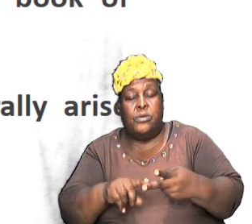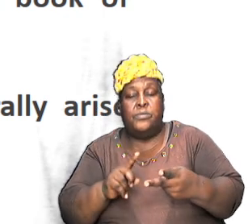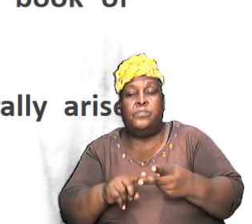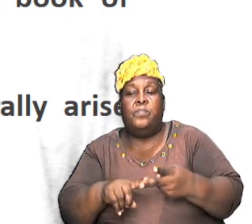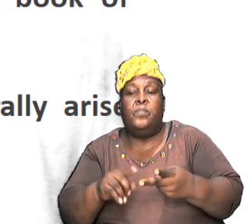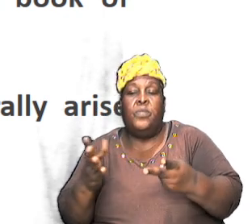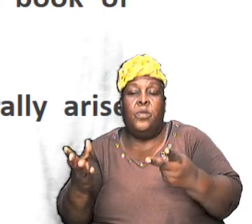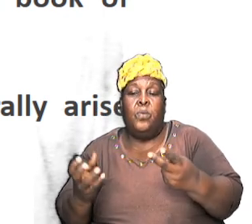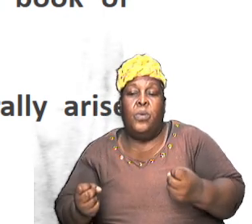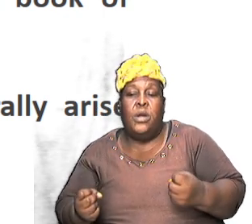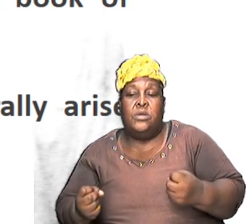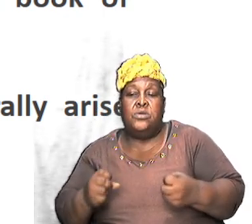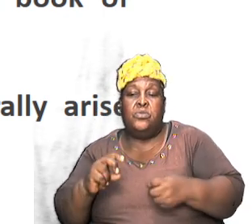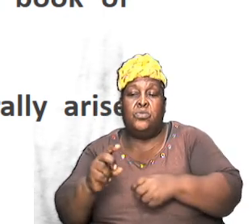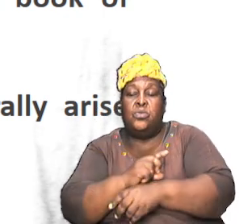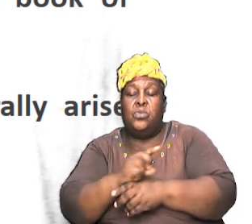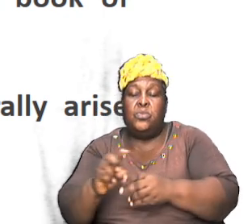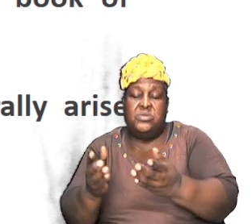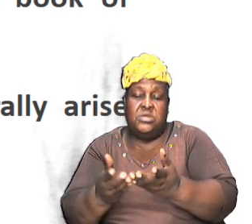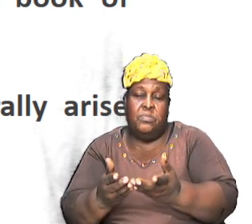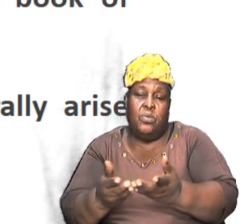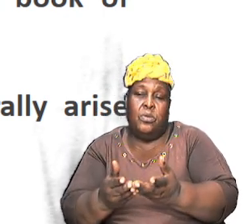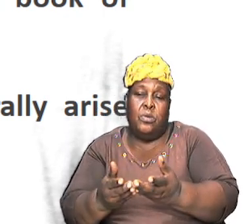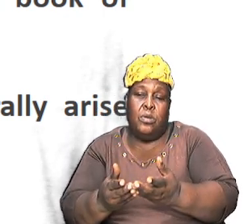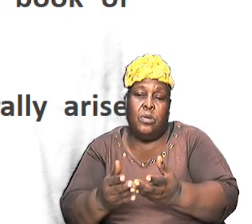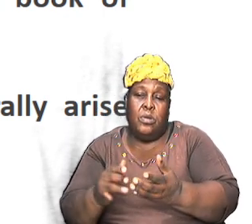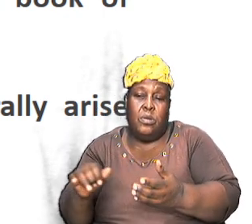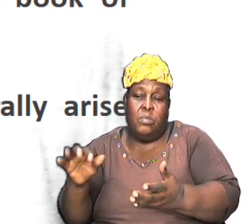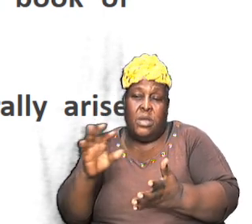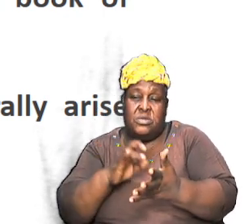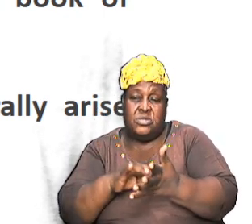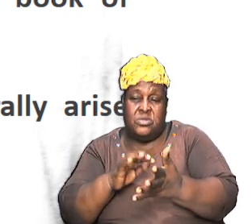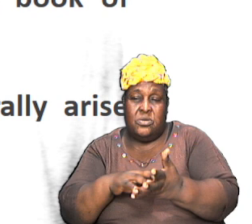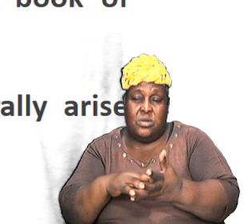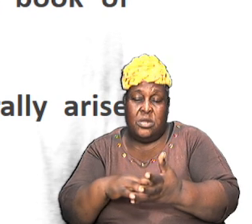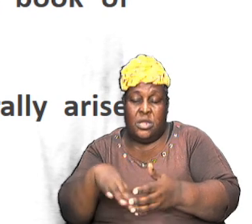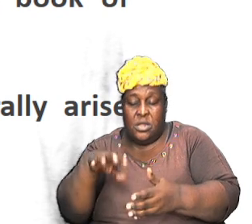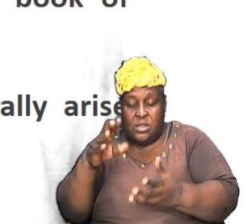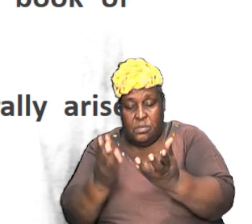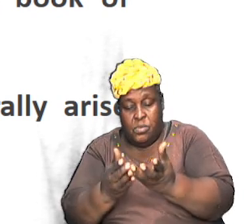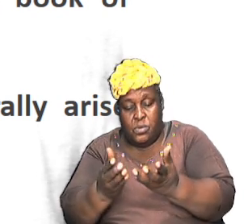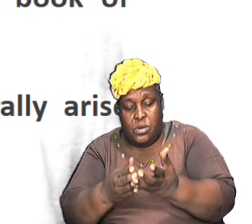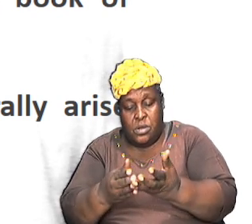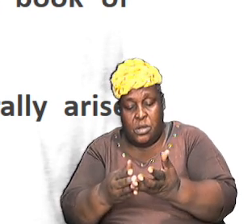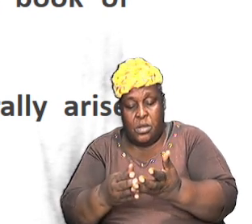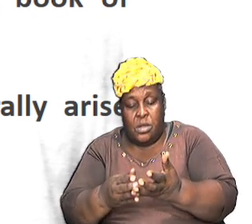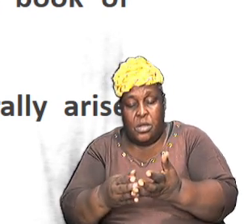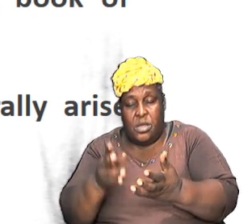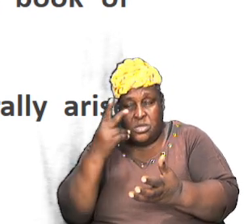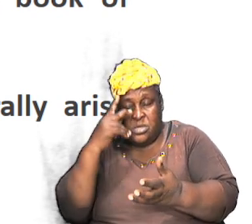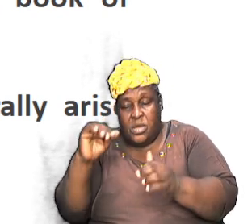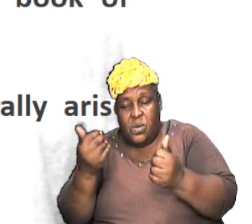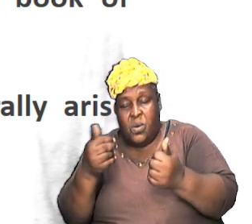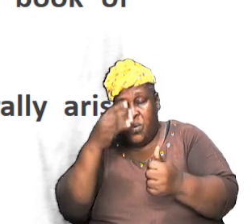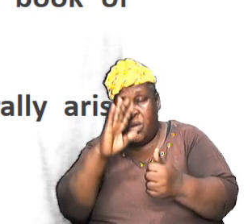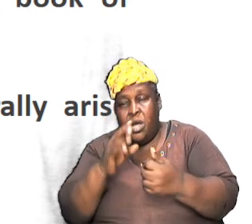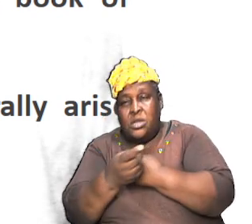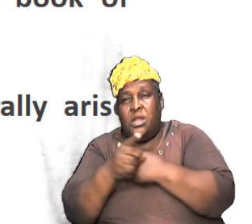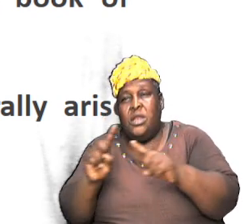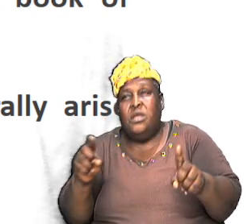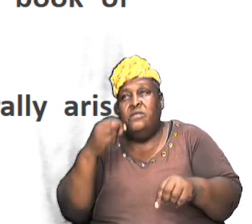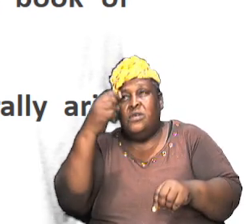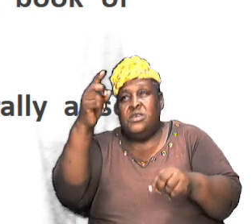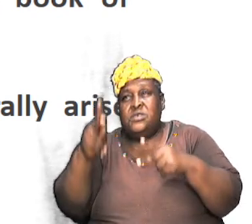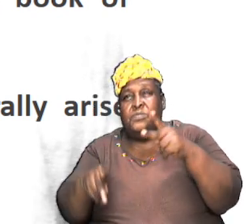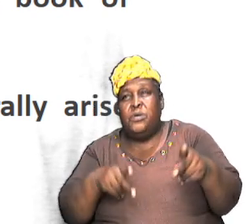to use this book because by looking at the book and seeing what God did and seeing how God delivered his people and seeing the